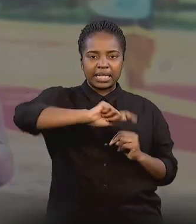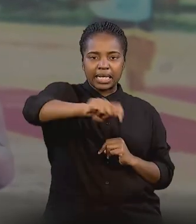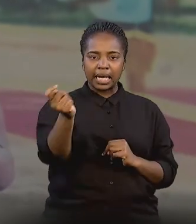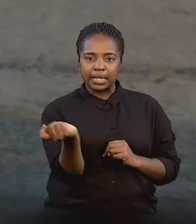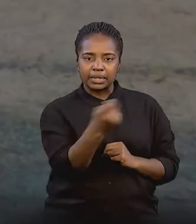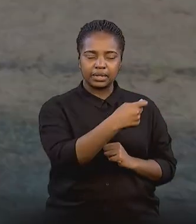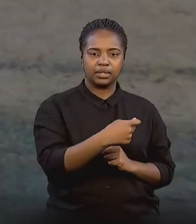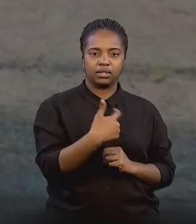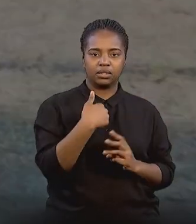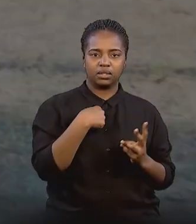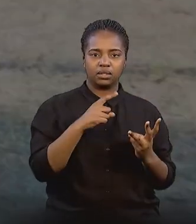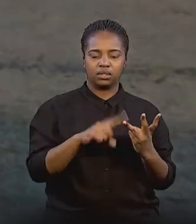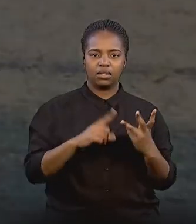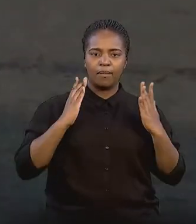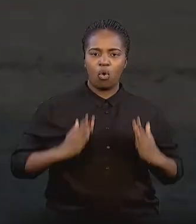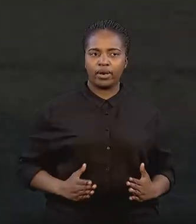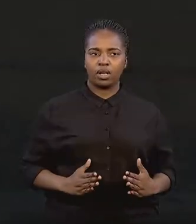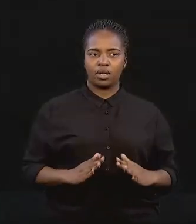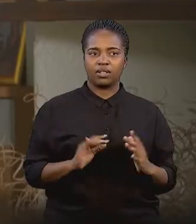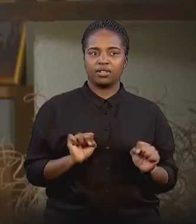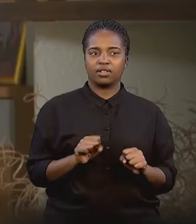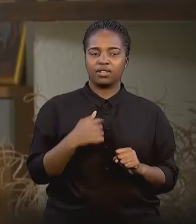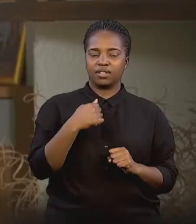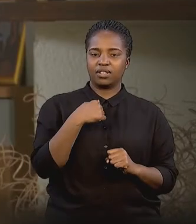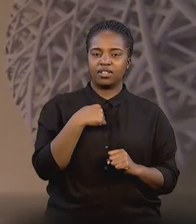tennis, volleyball, you name it.